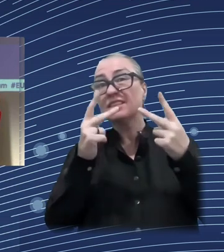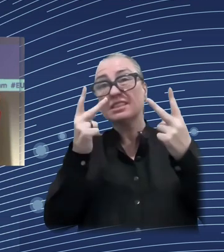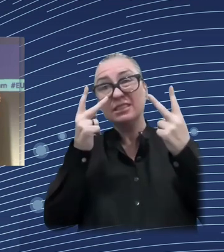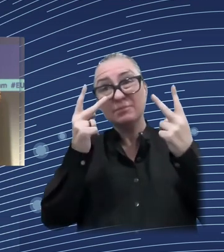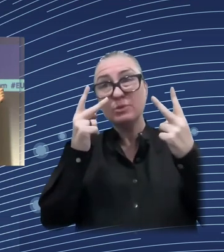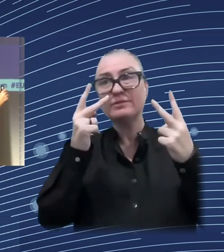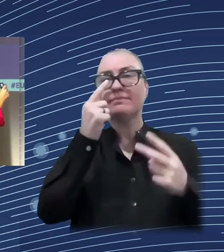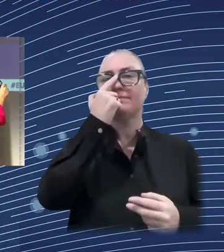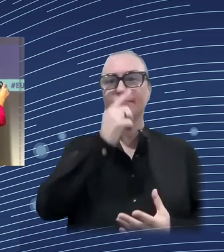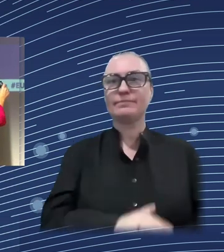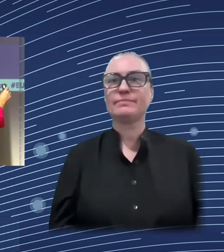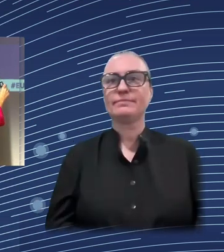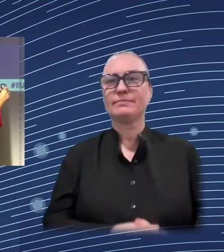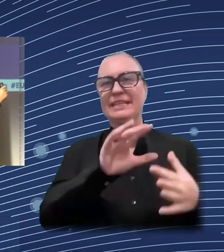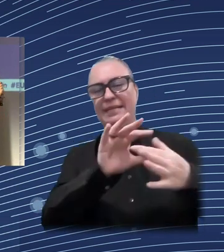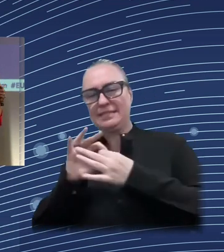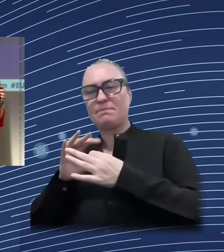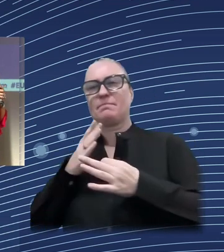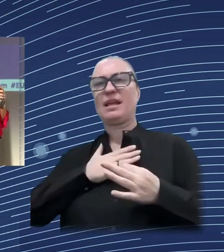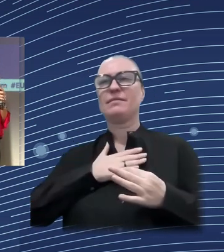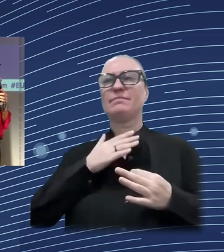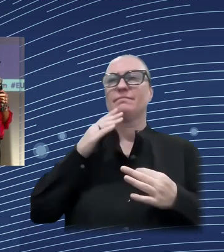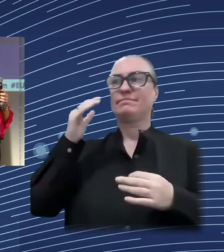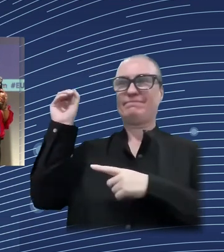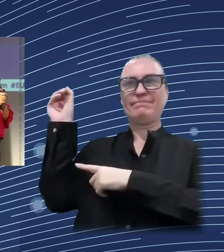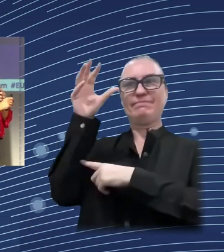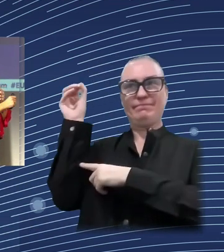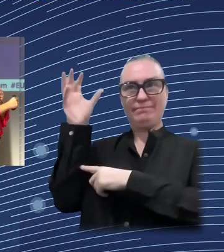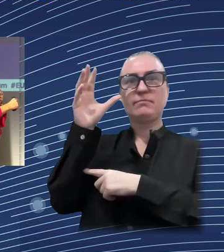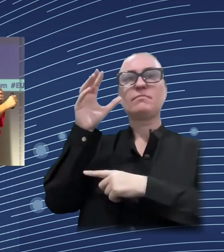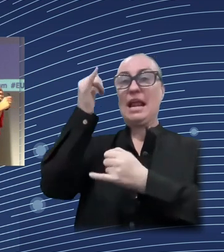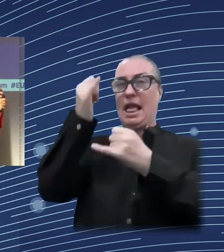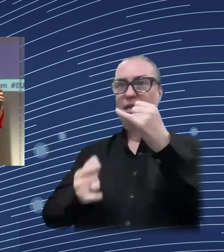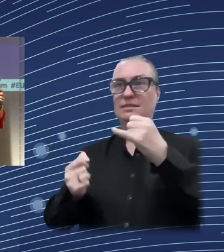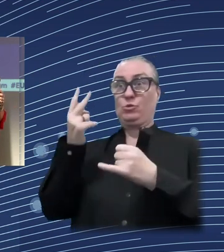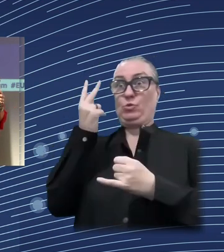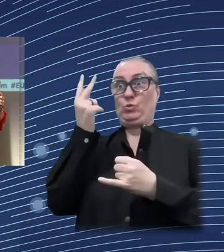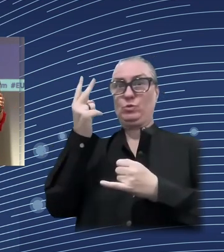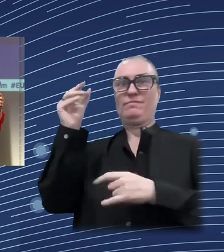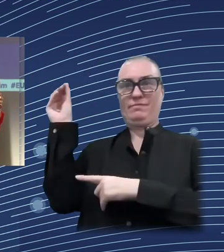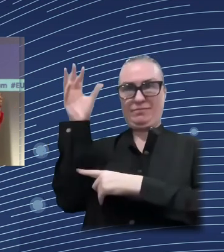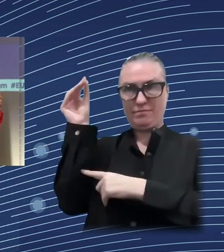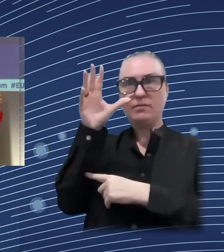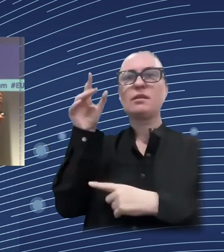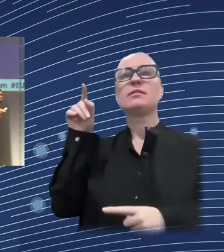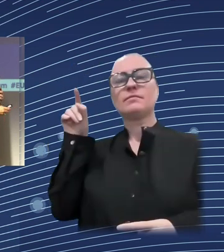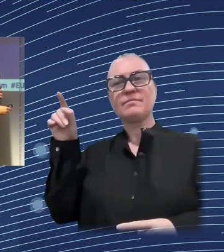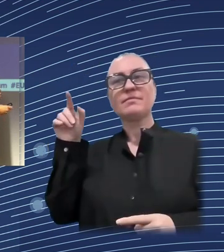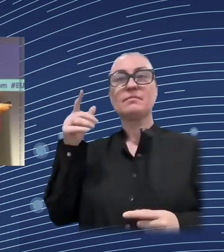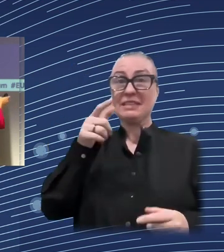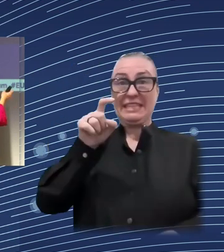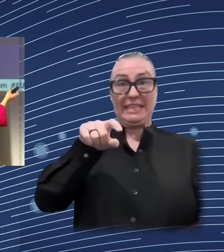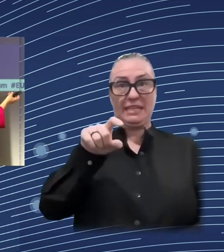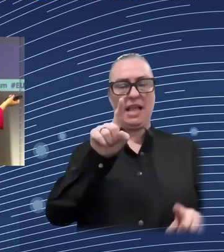And here, I believe that the guidance that we should expect from those results is very limited. And in